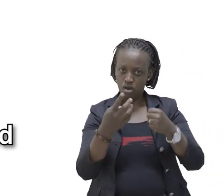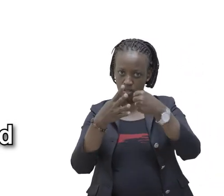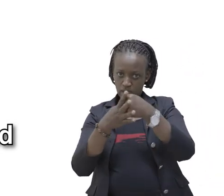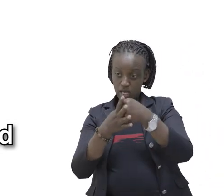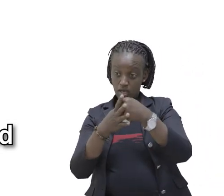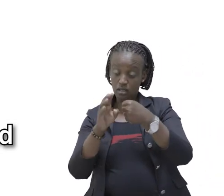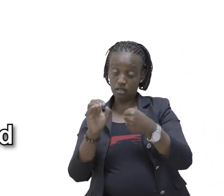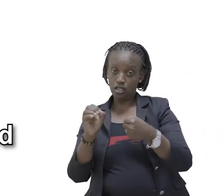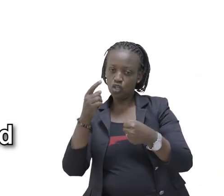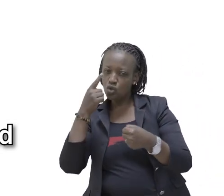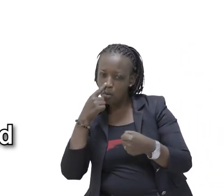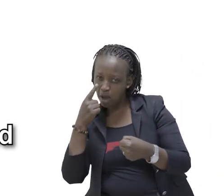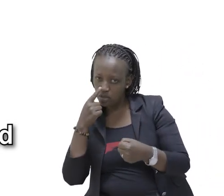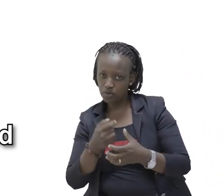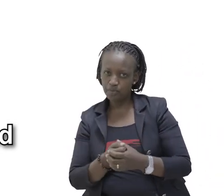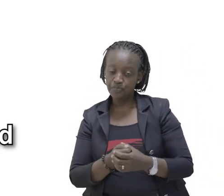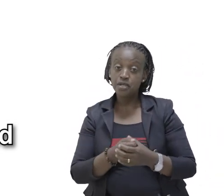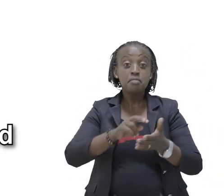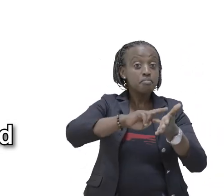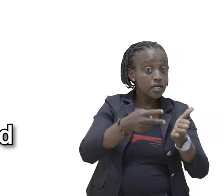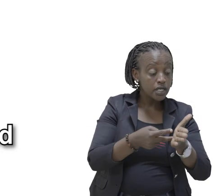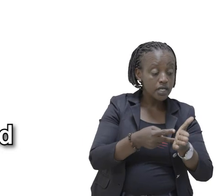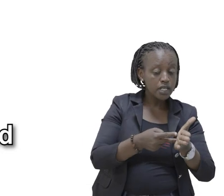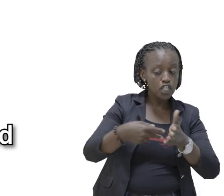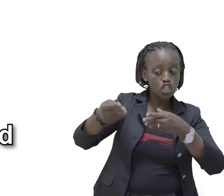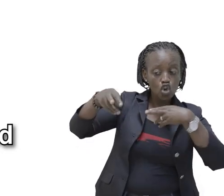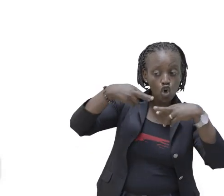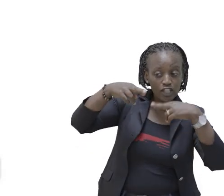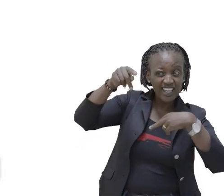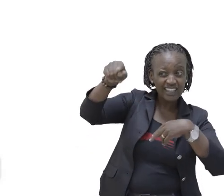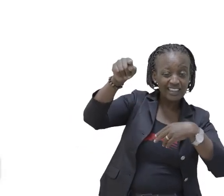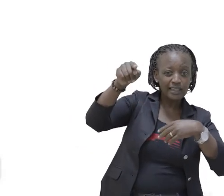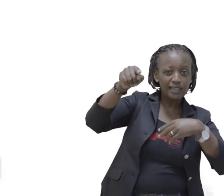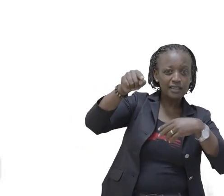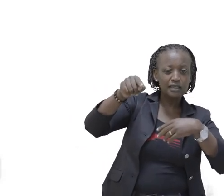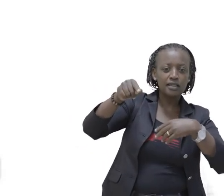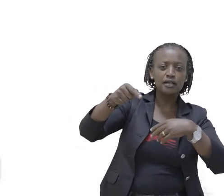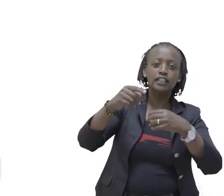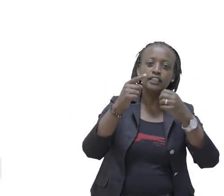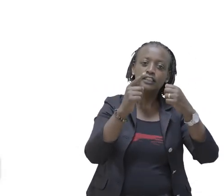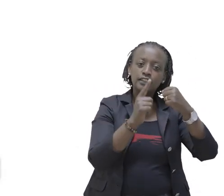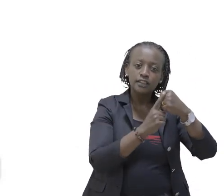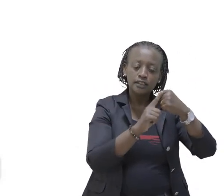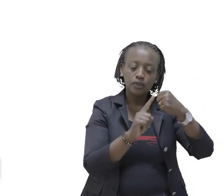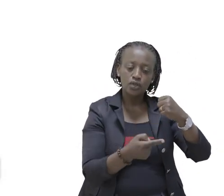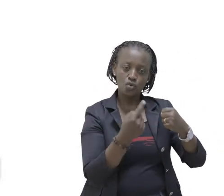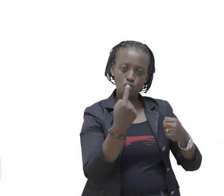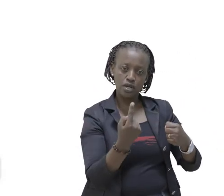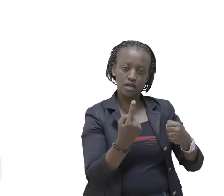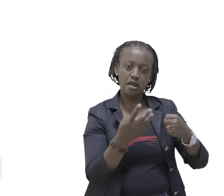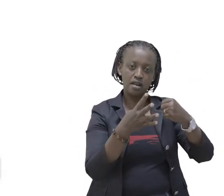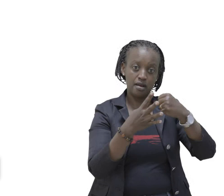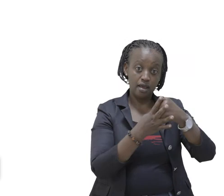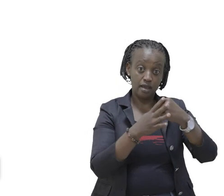,190 tomatoes Which means at the hotel You took